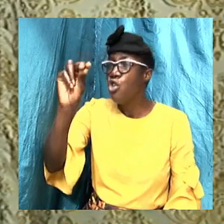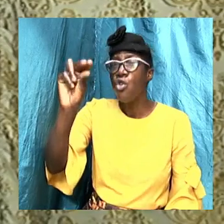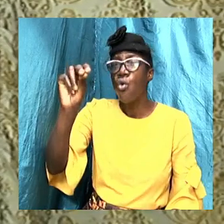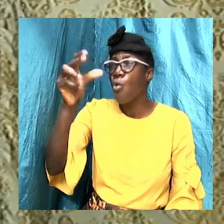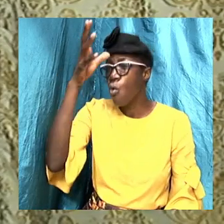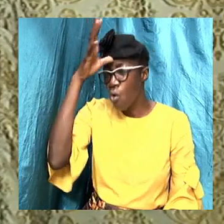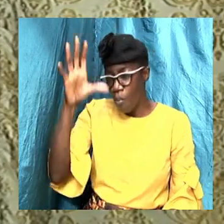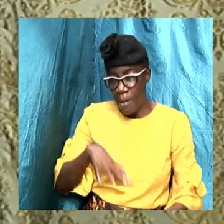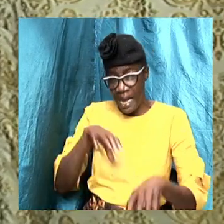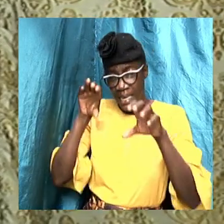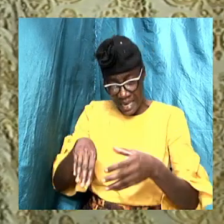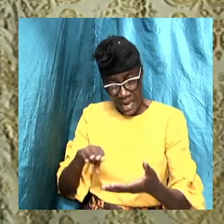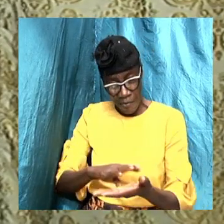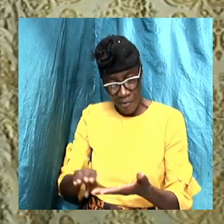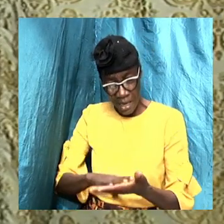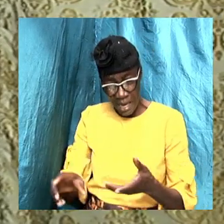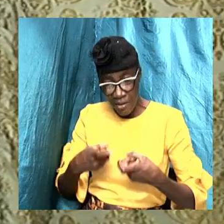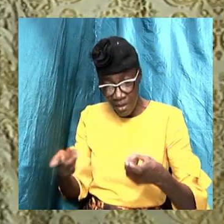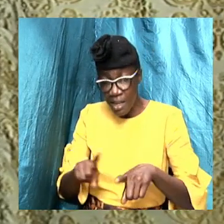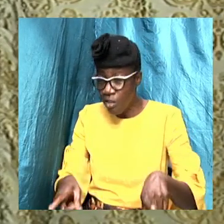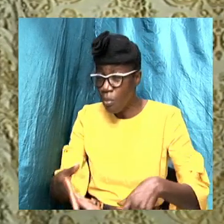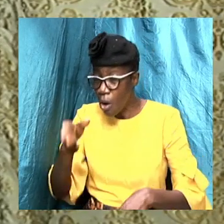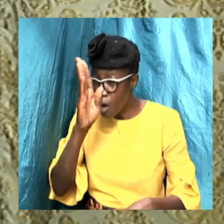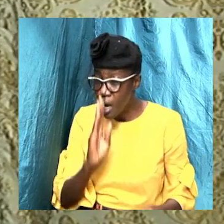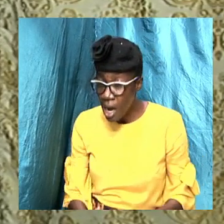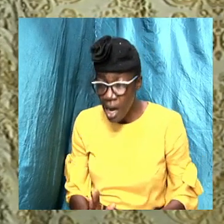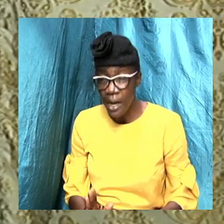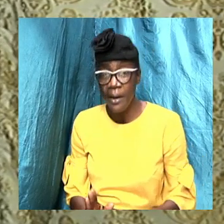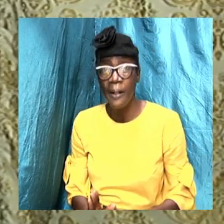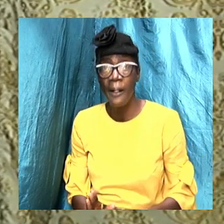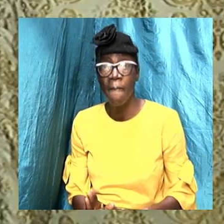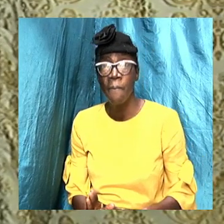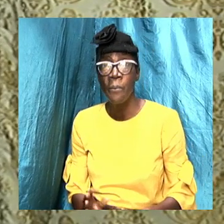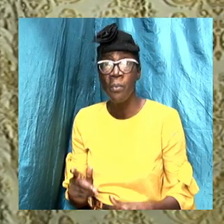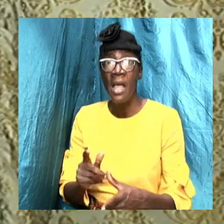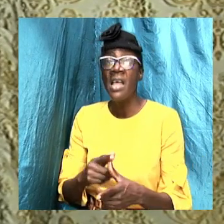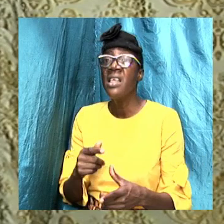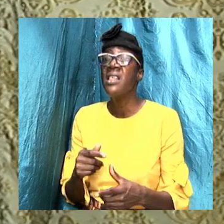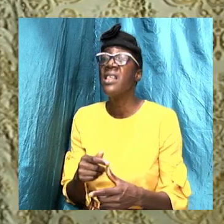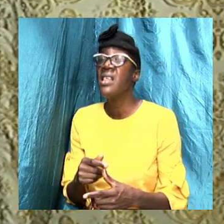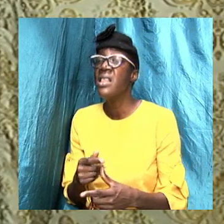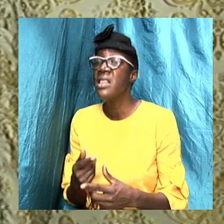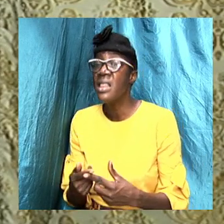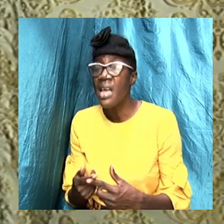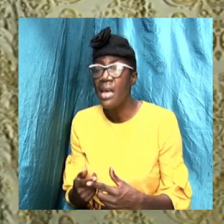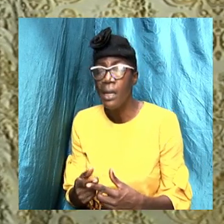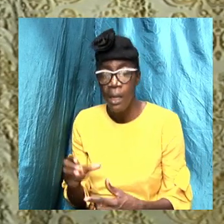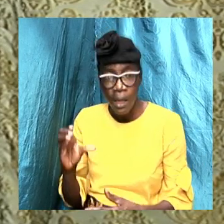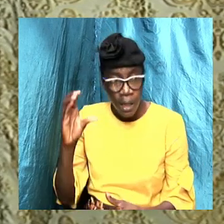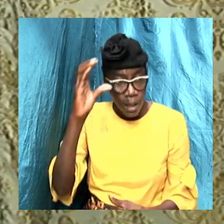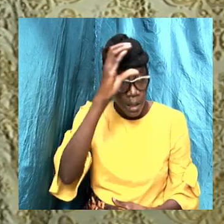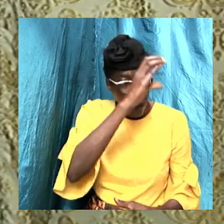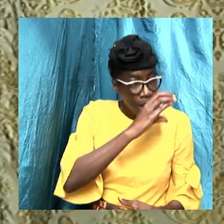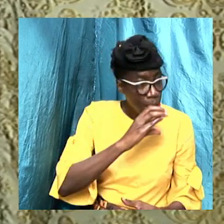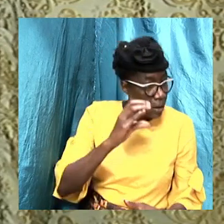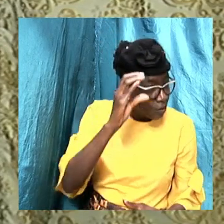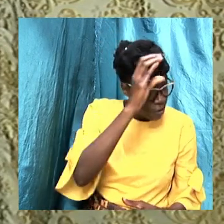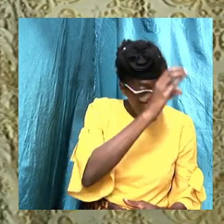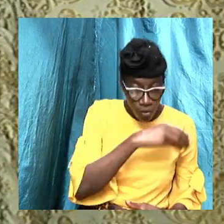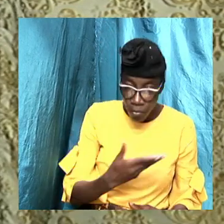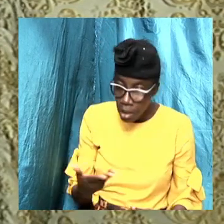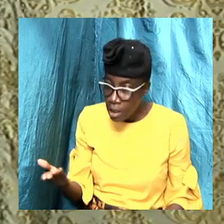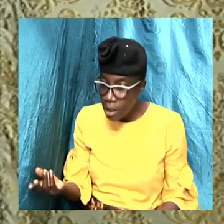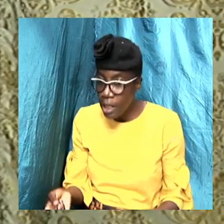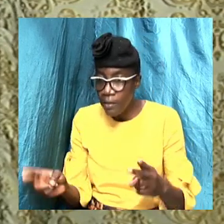can forgive sins but God. And we made the point that individuals. And then now the strange thing is happening is that even today,